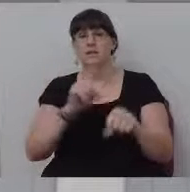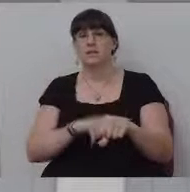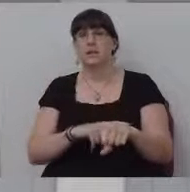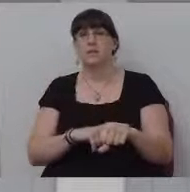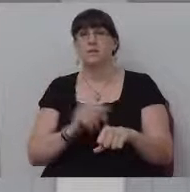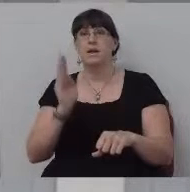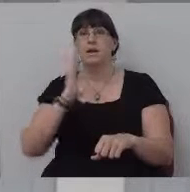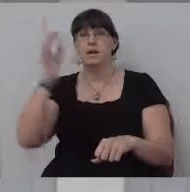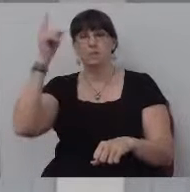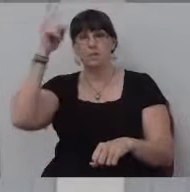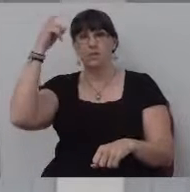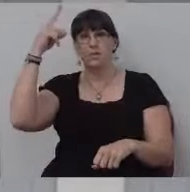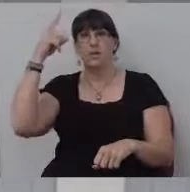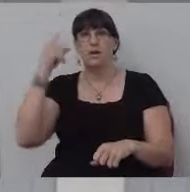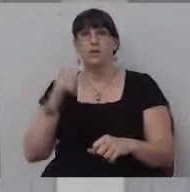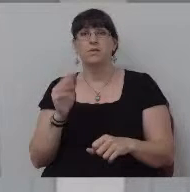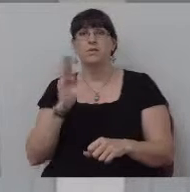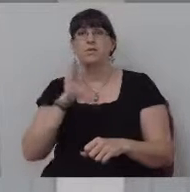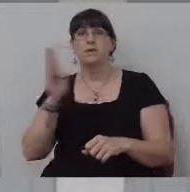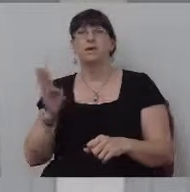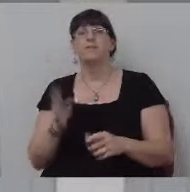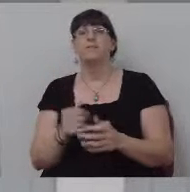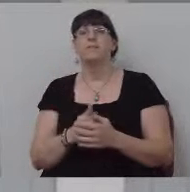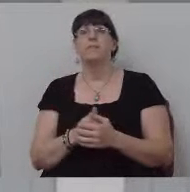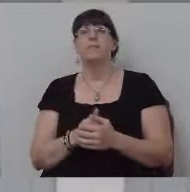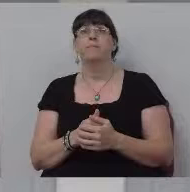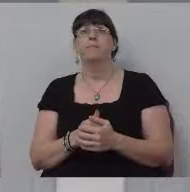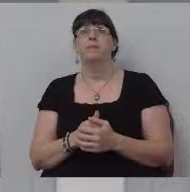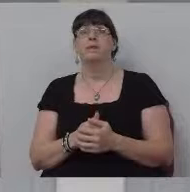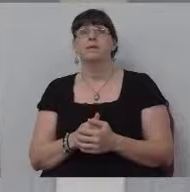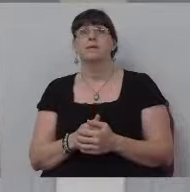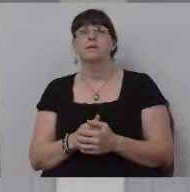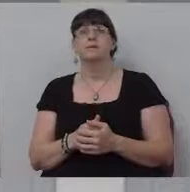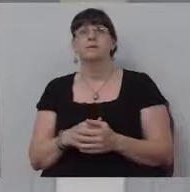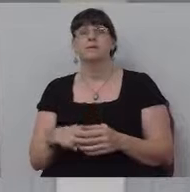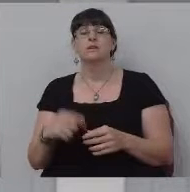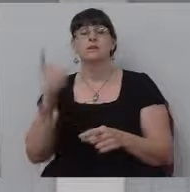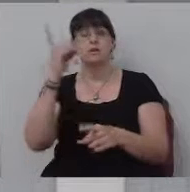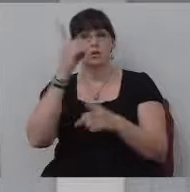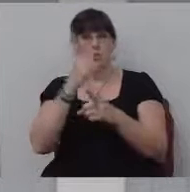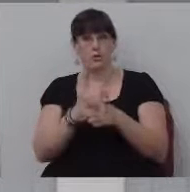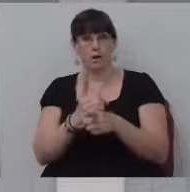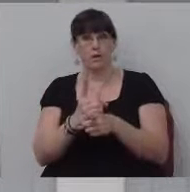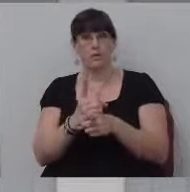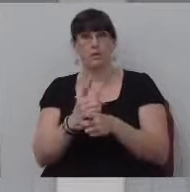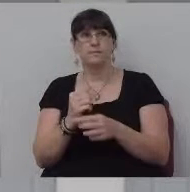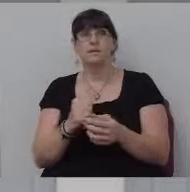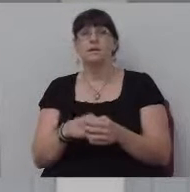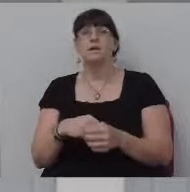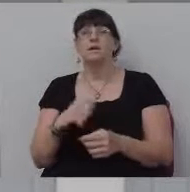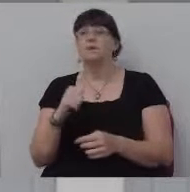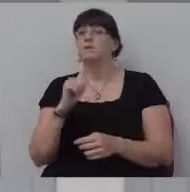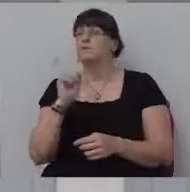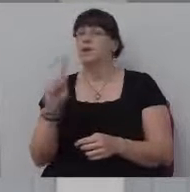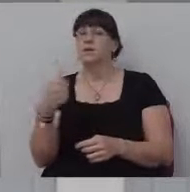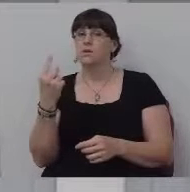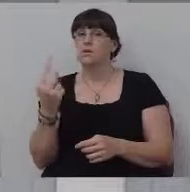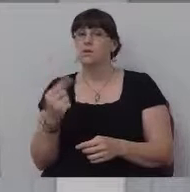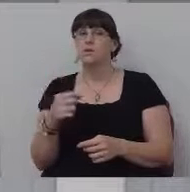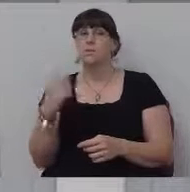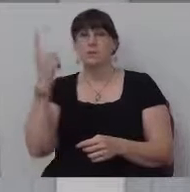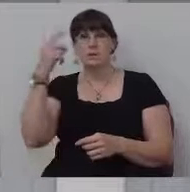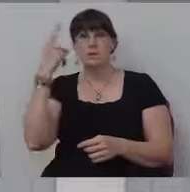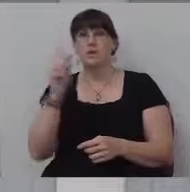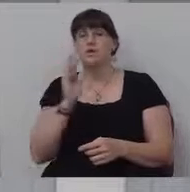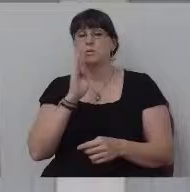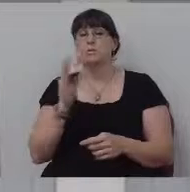considered, um, the correct one. Not that that was the only one, but it was the correct one.